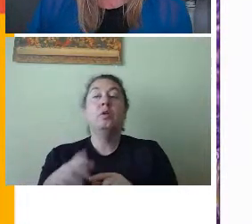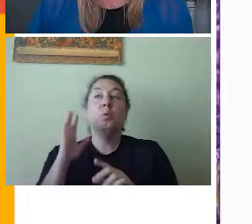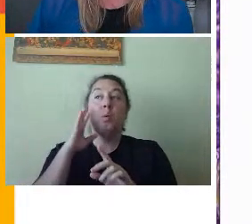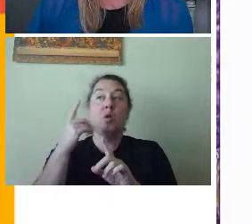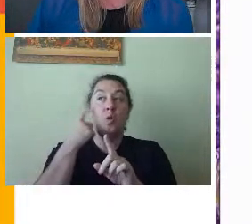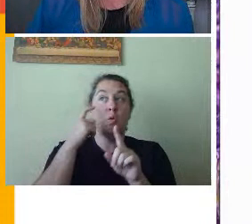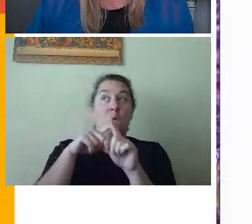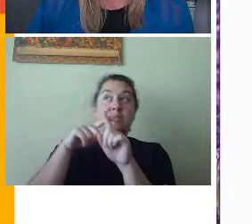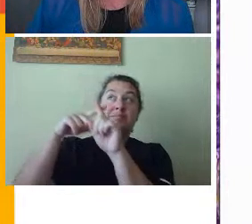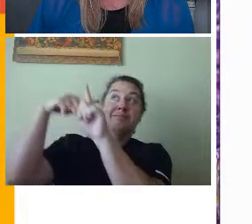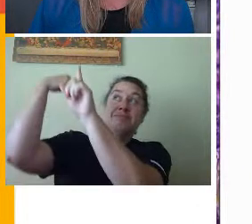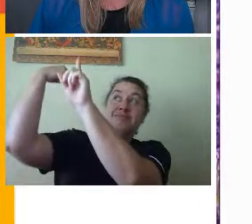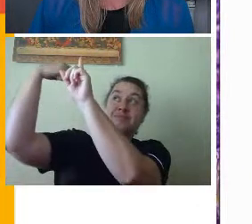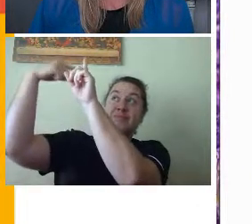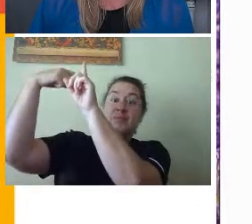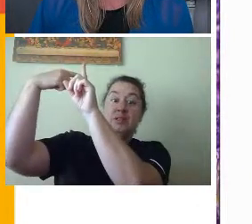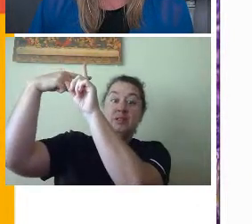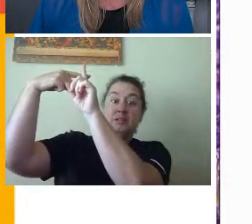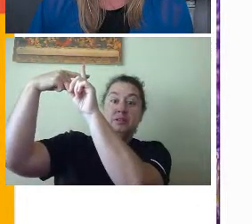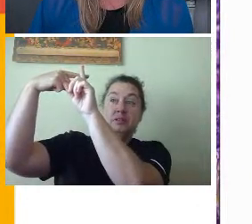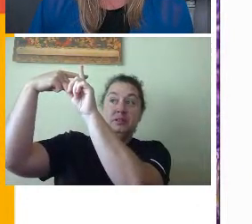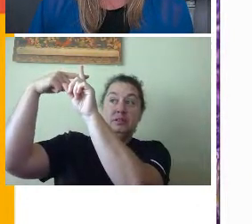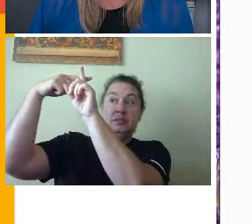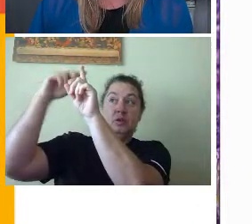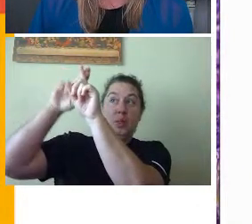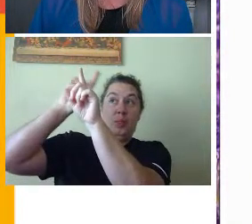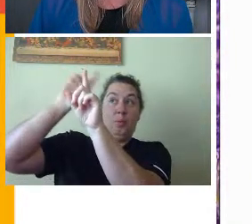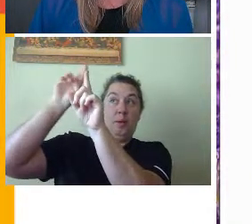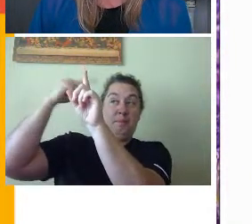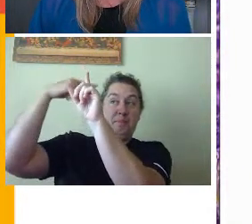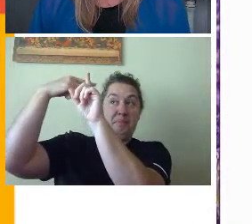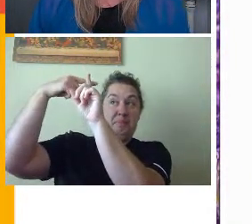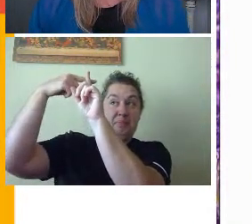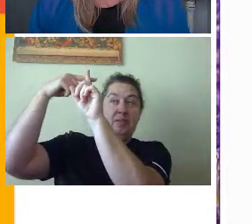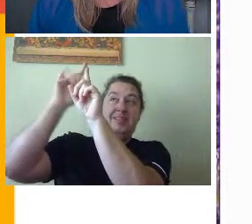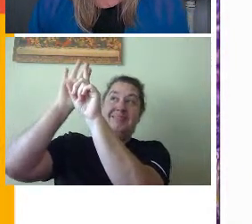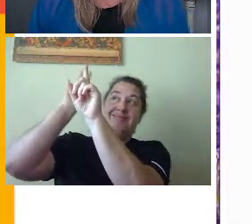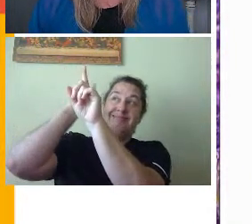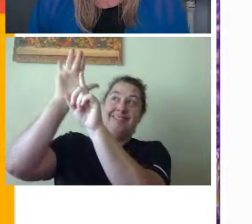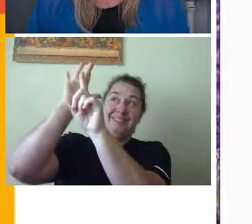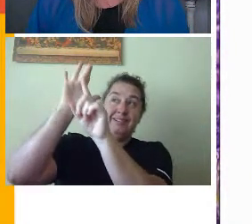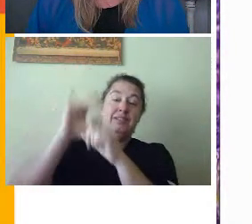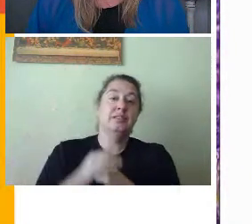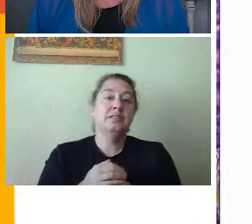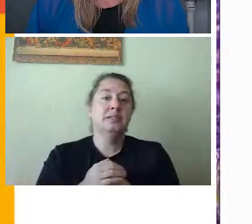located at the top right hand corner here, you're going to click that plus sign.